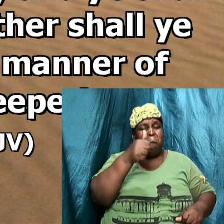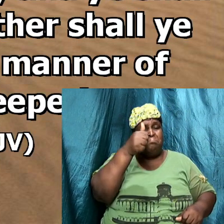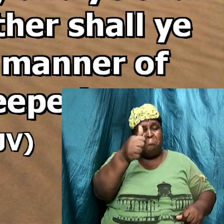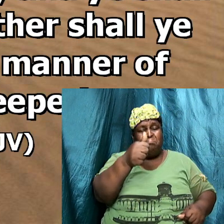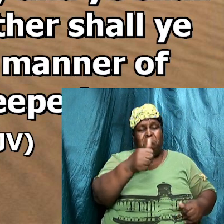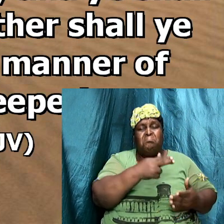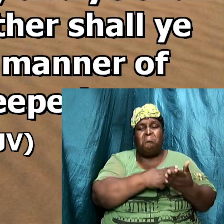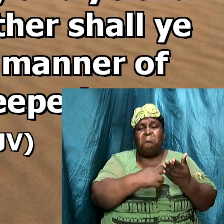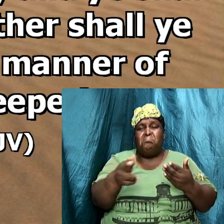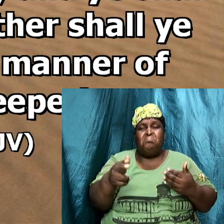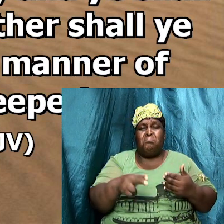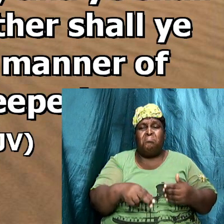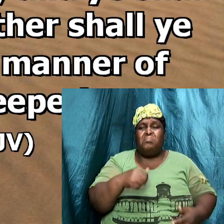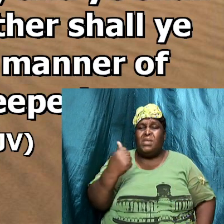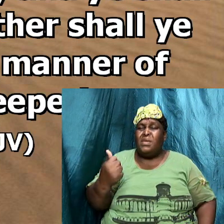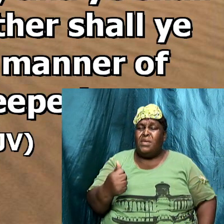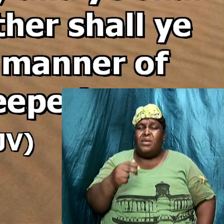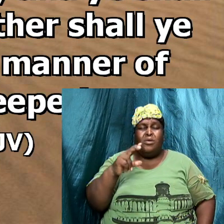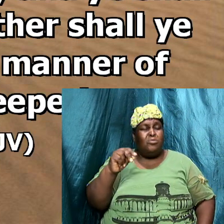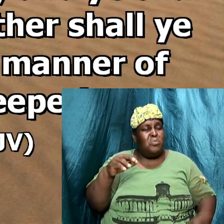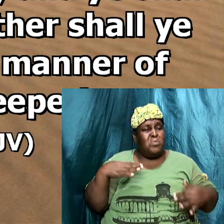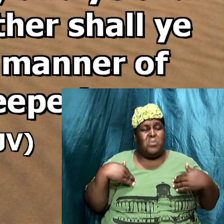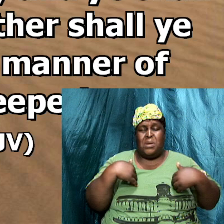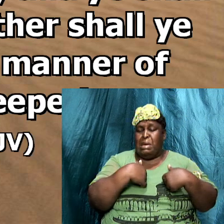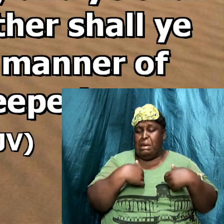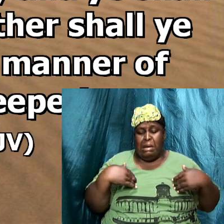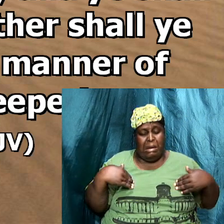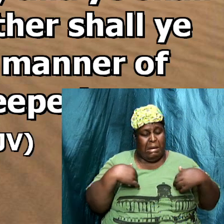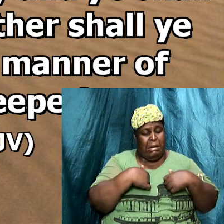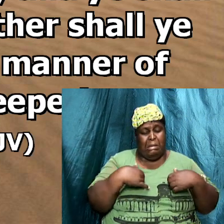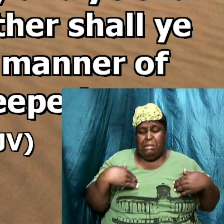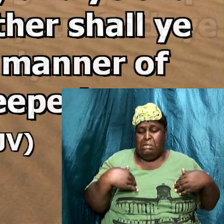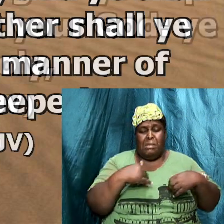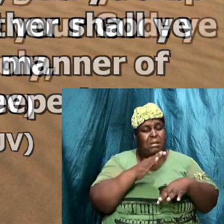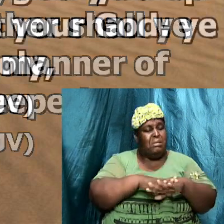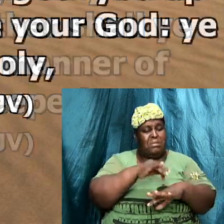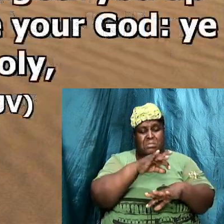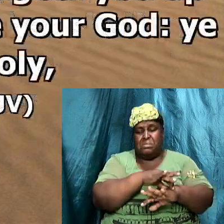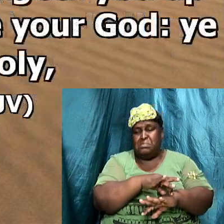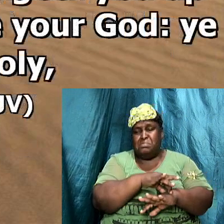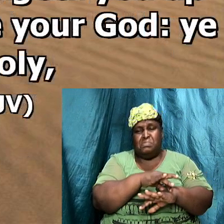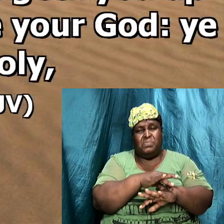yourselves with any manner of creeping things that creepeth upon the earth.